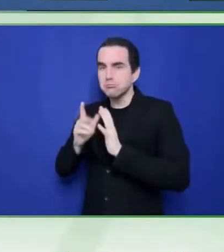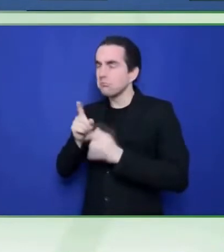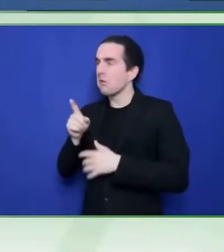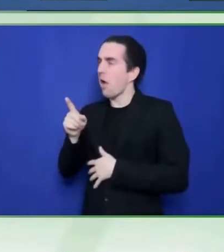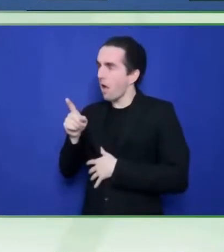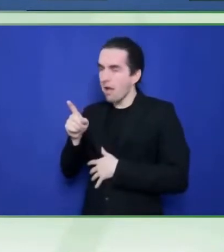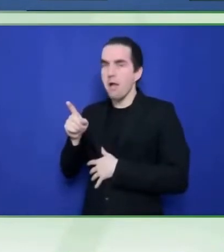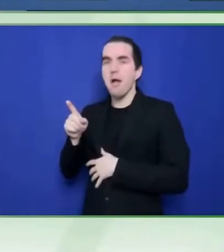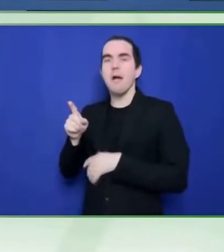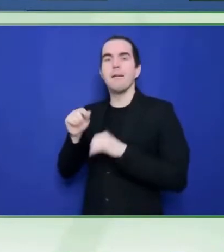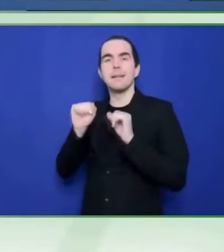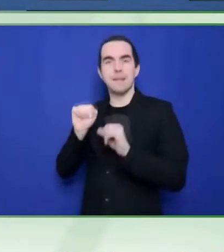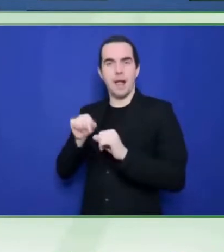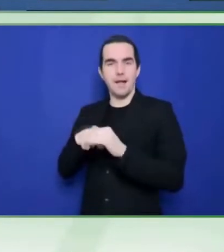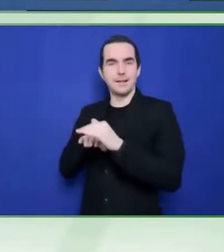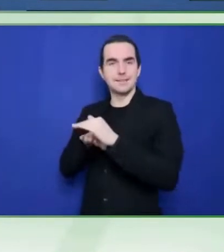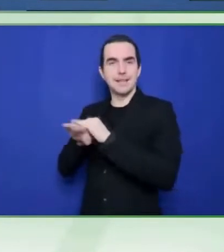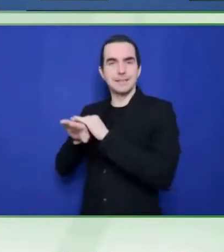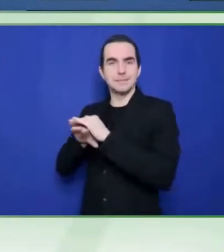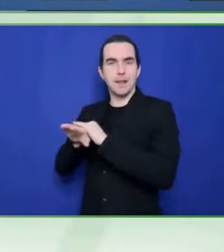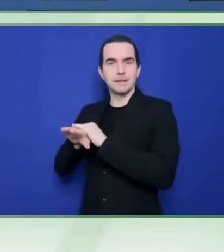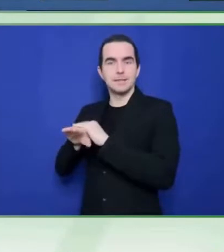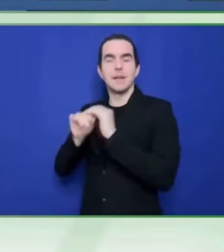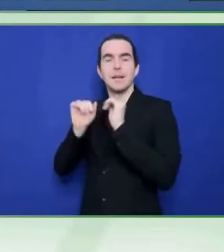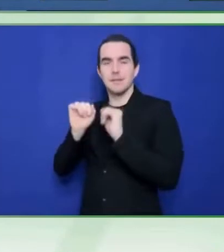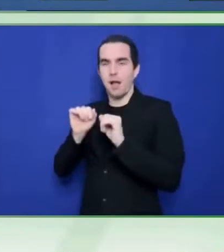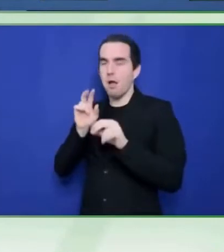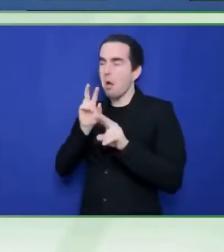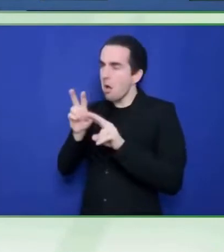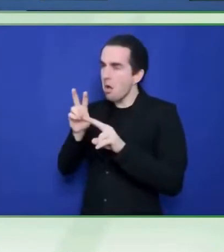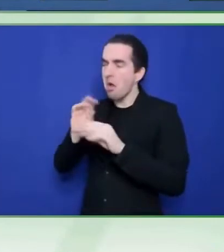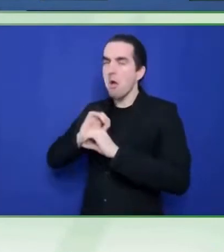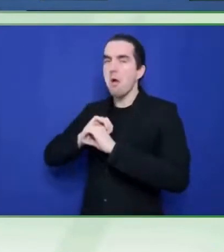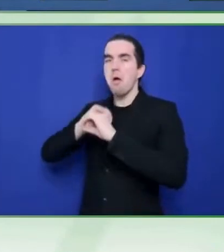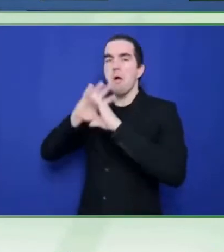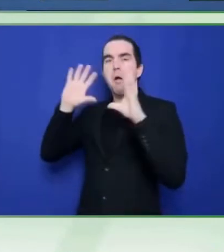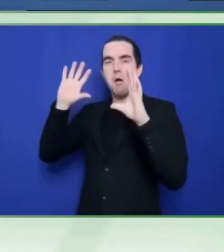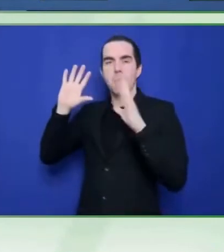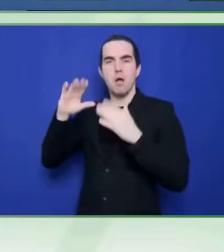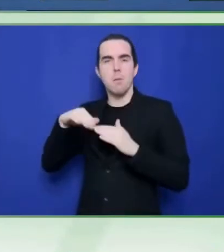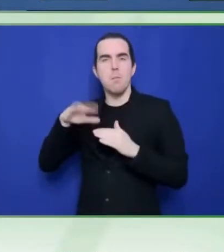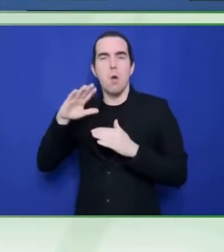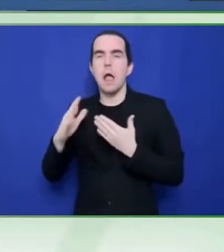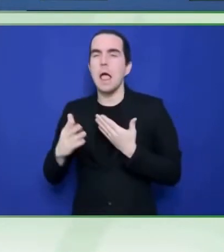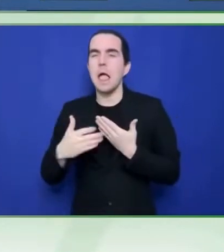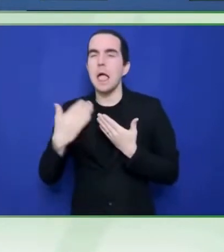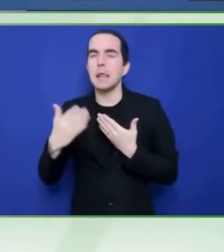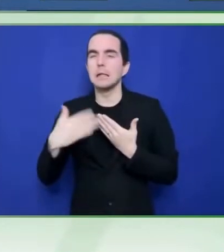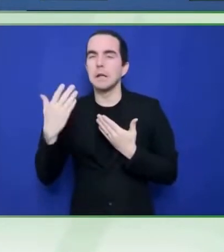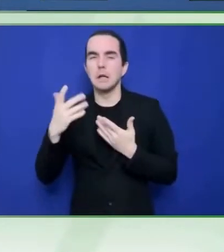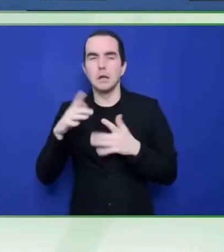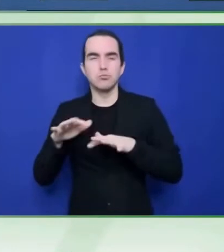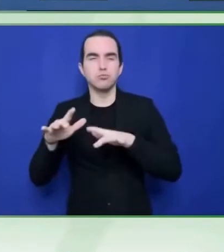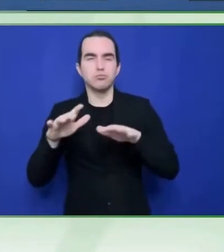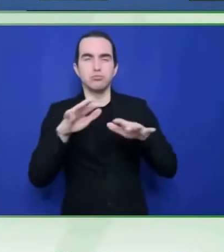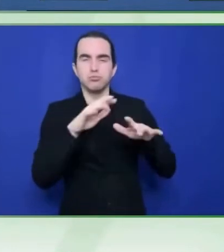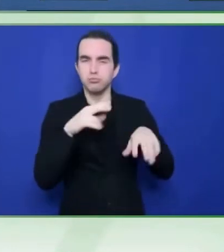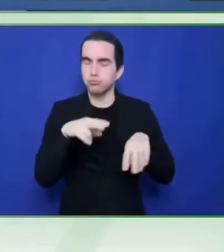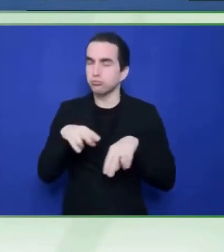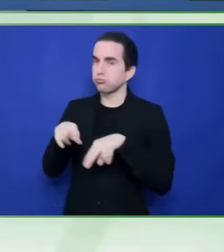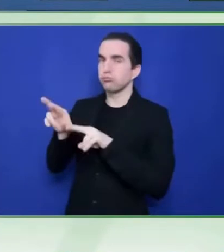I'd like to bring your attention to this picture. I'd This is our TV studio, which is named